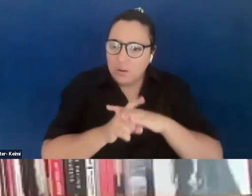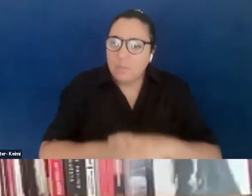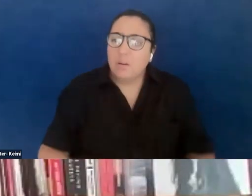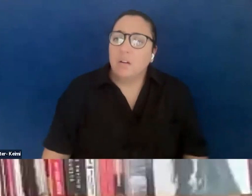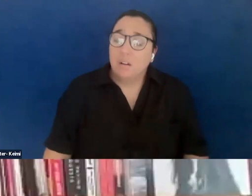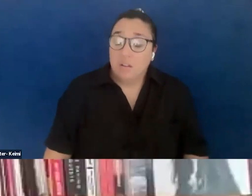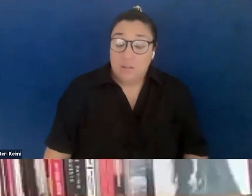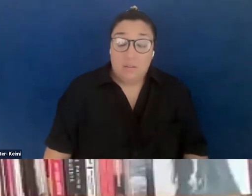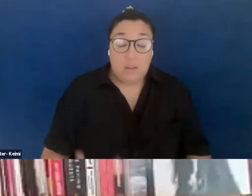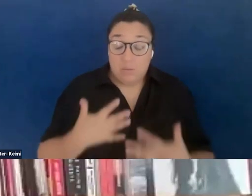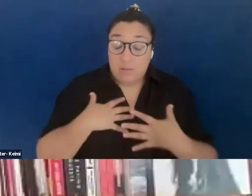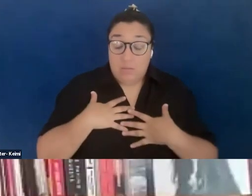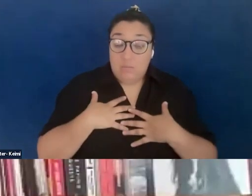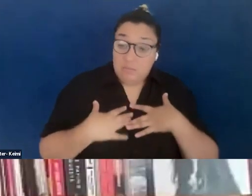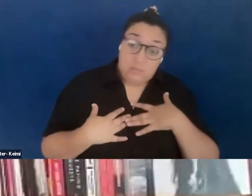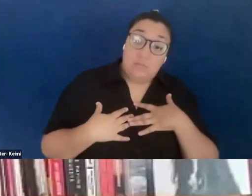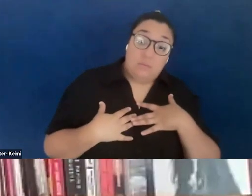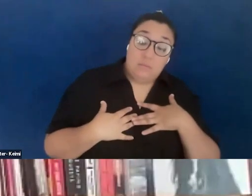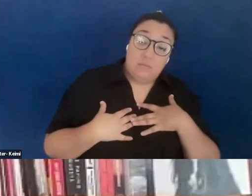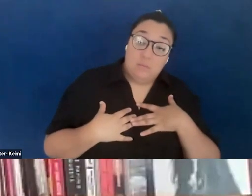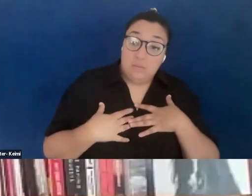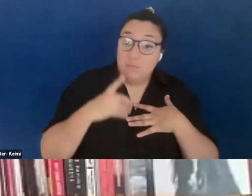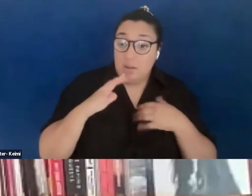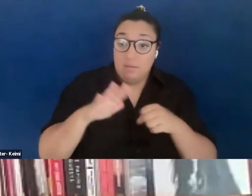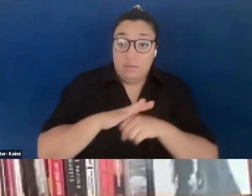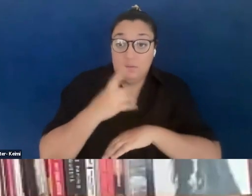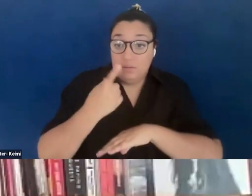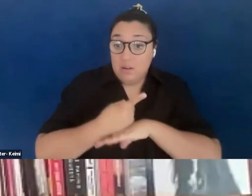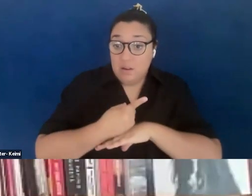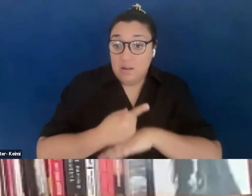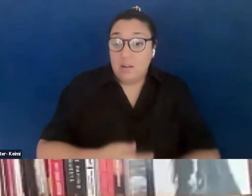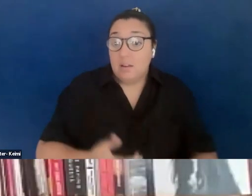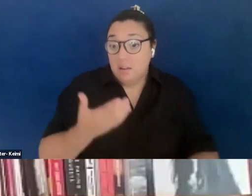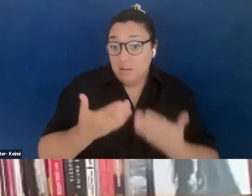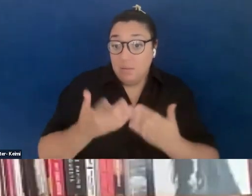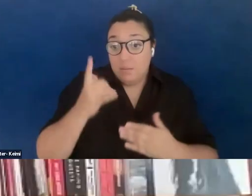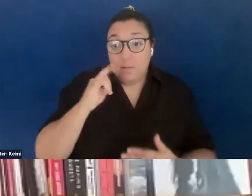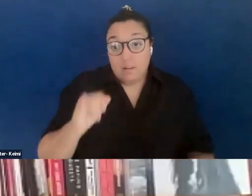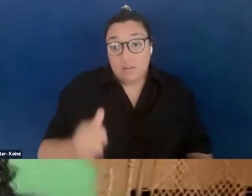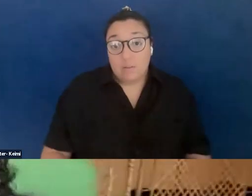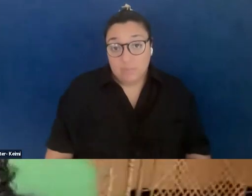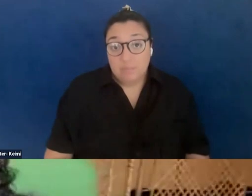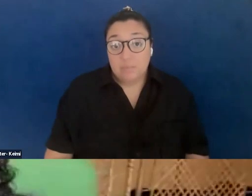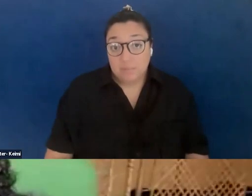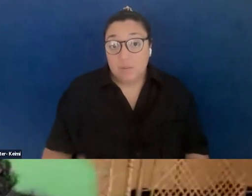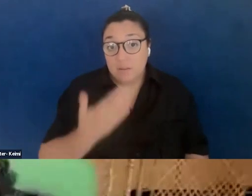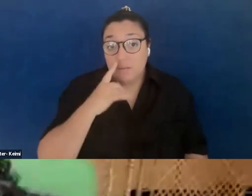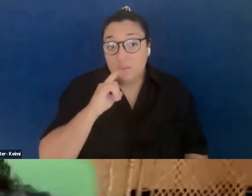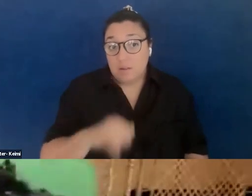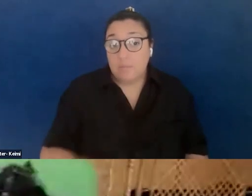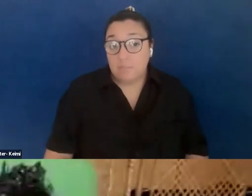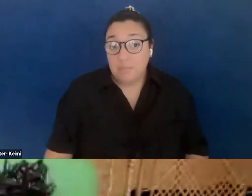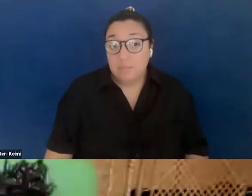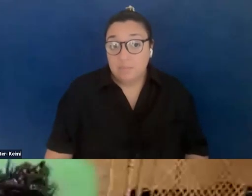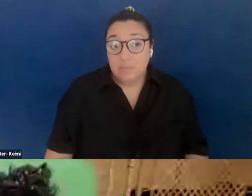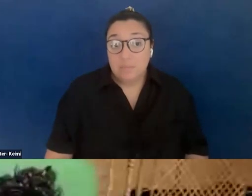shifted me, that shifted my whole day, that's gonna shift me probably forever, Lubna, so thank you, yeah, I